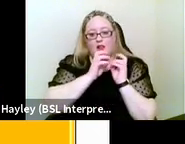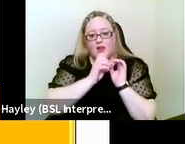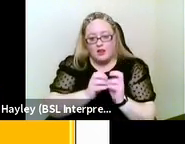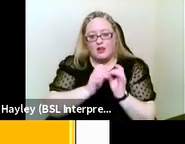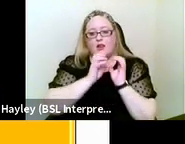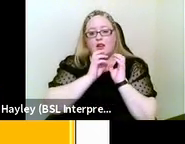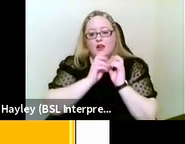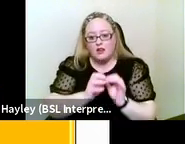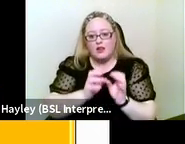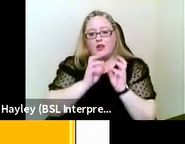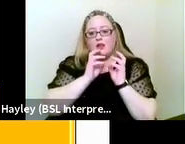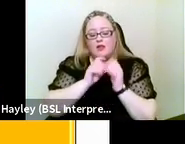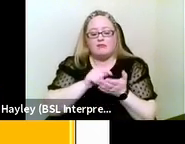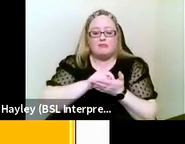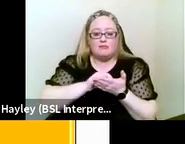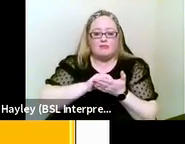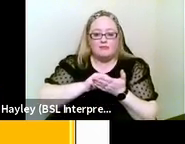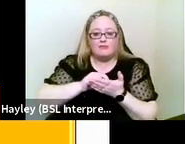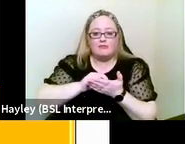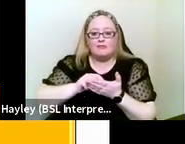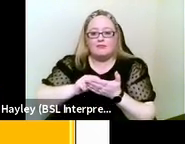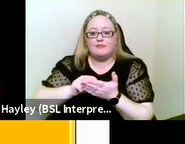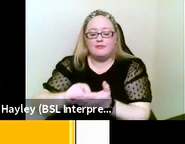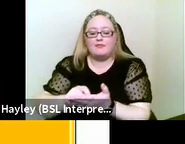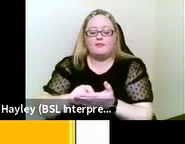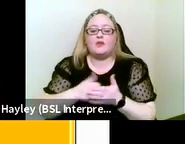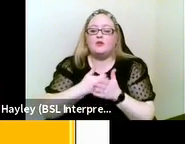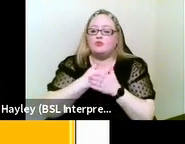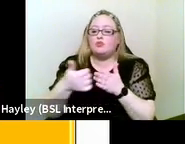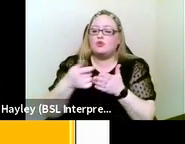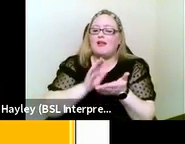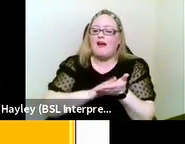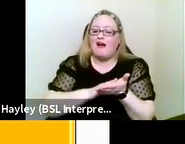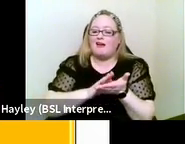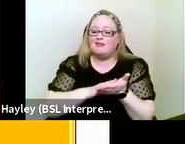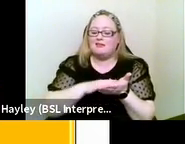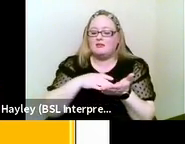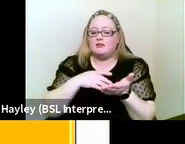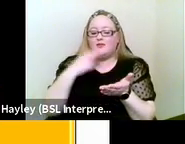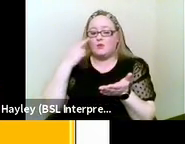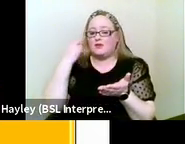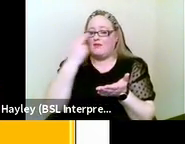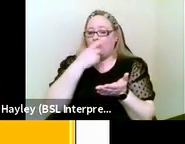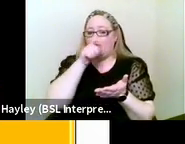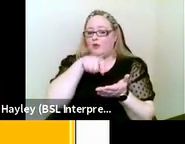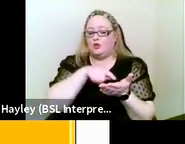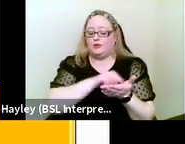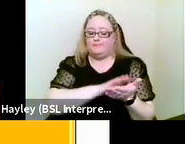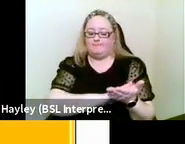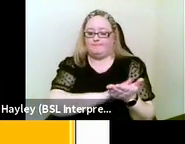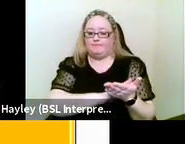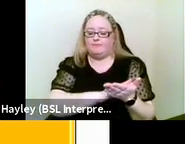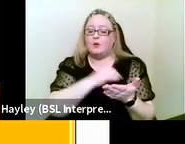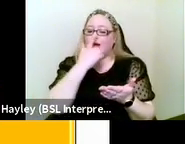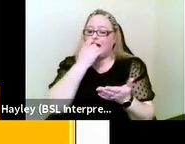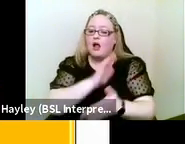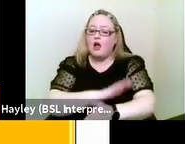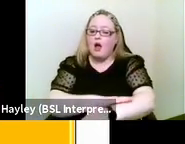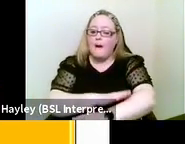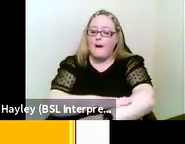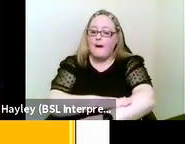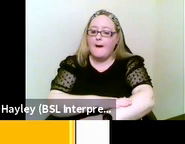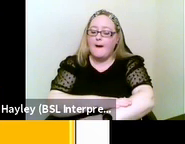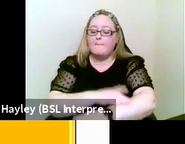out. Ordinarily, it's done on the hand of the deafblind person, though it can be done on the arm or on the